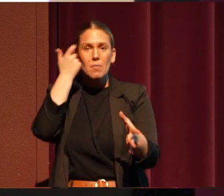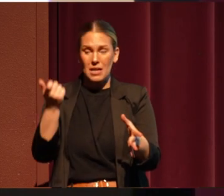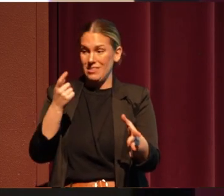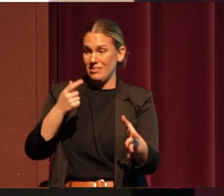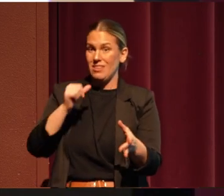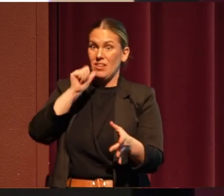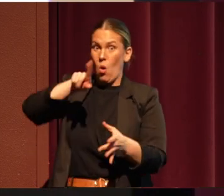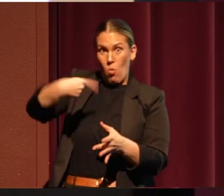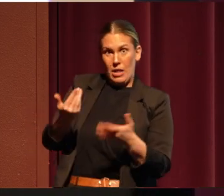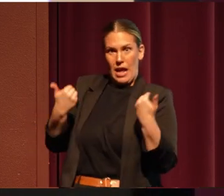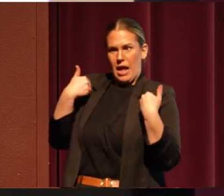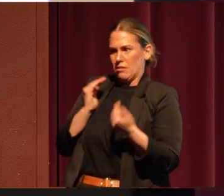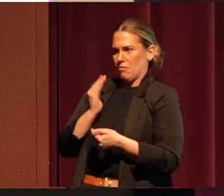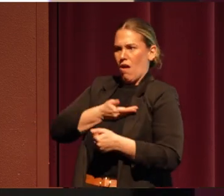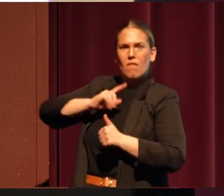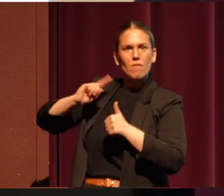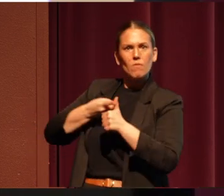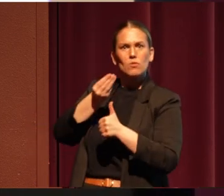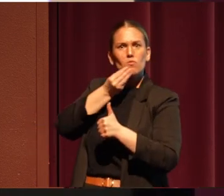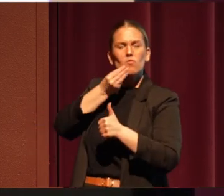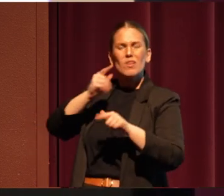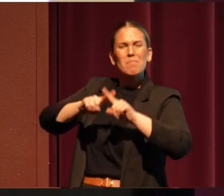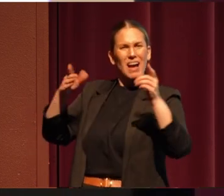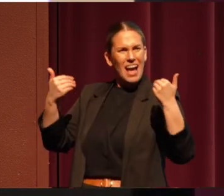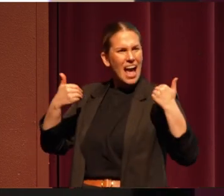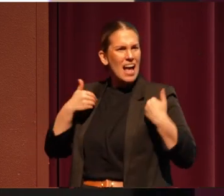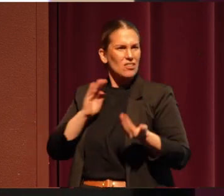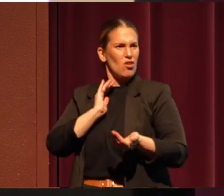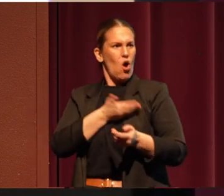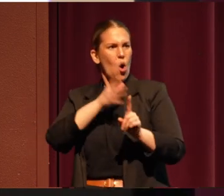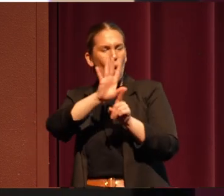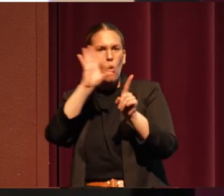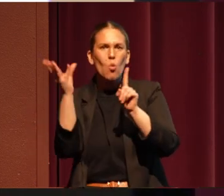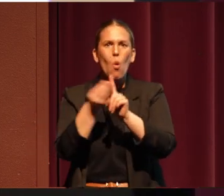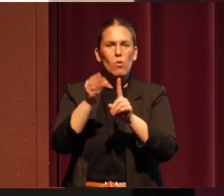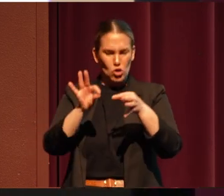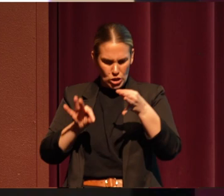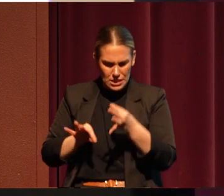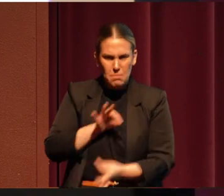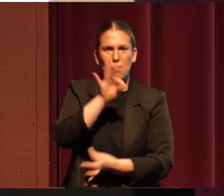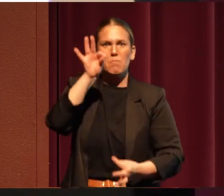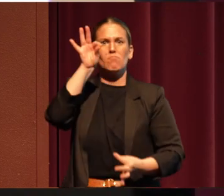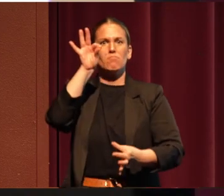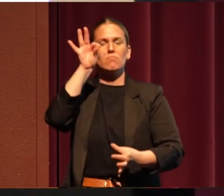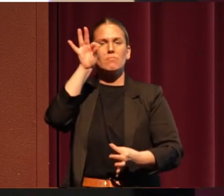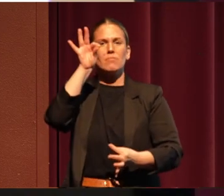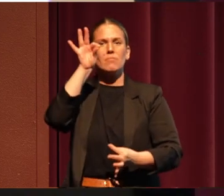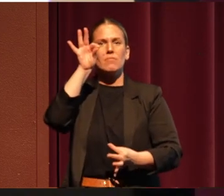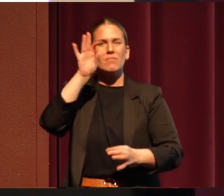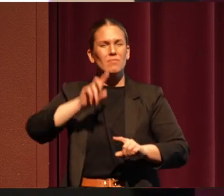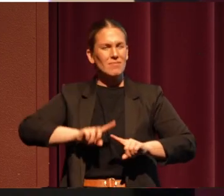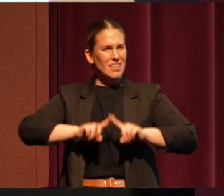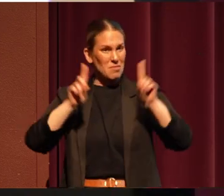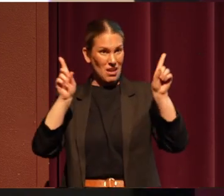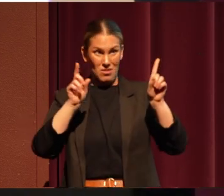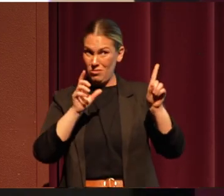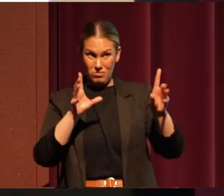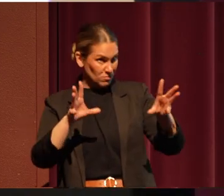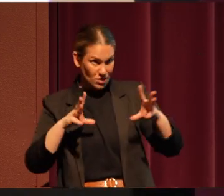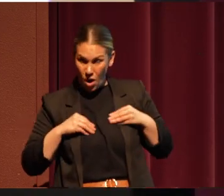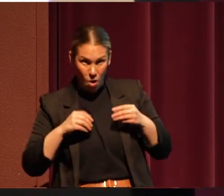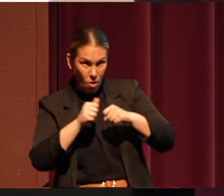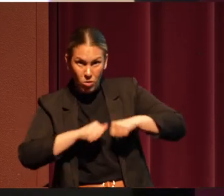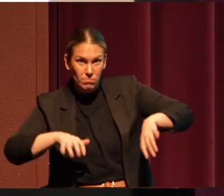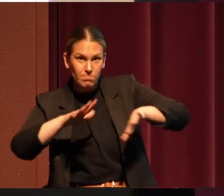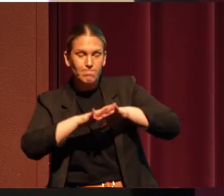foods, it holds great cultural and spiritual significance to us. But when you don't own the land, you